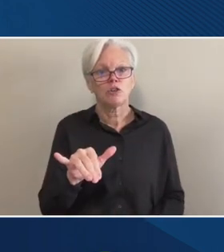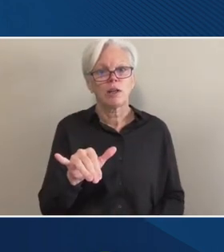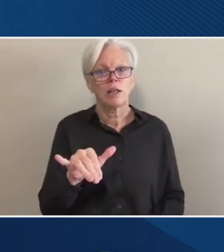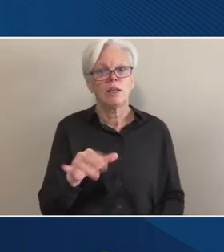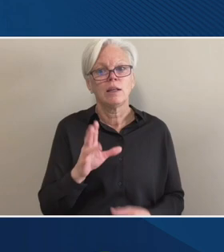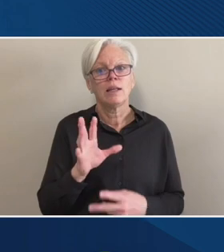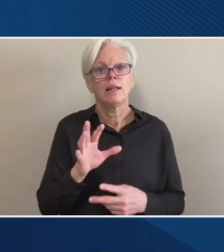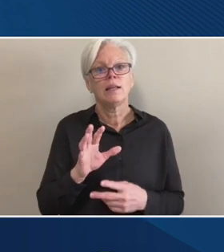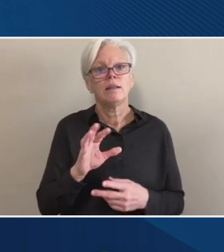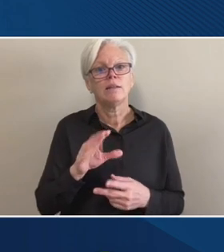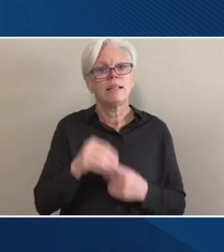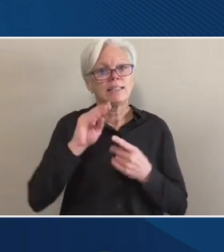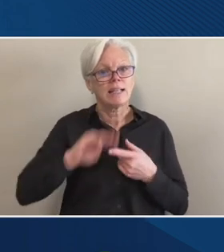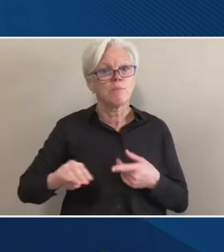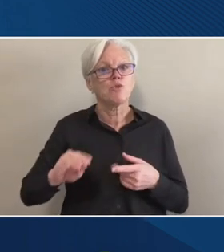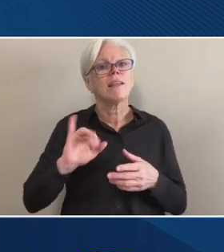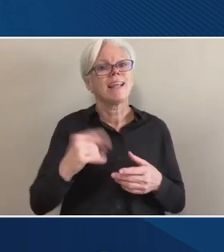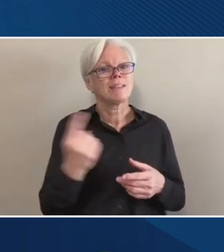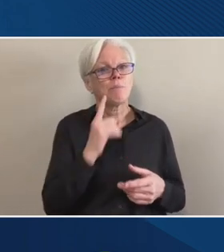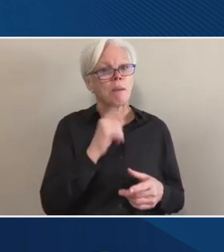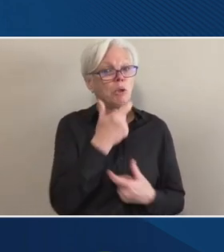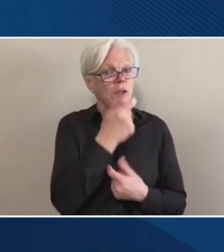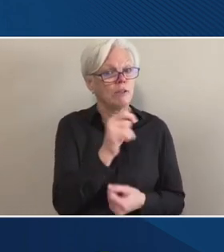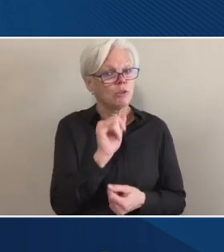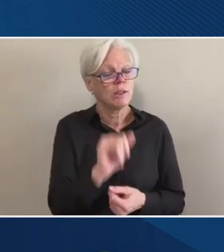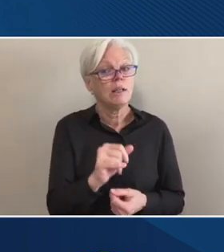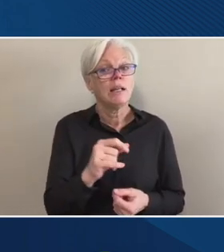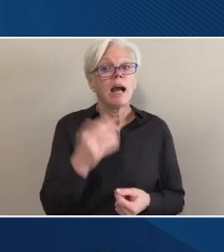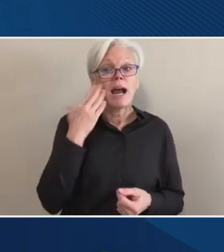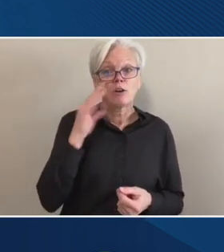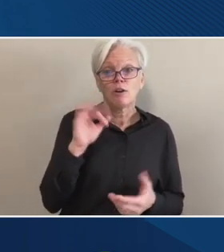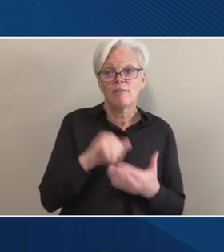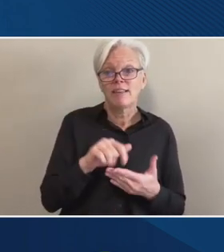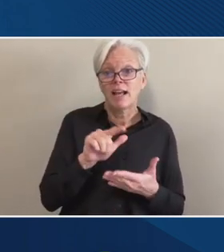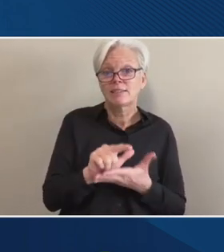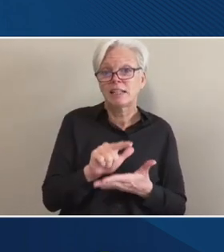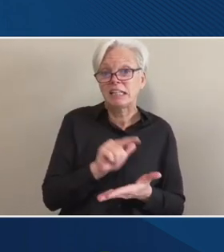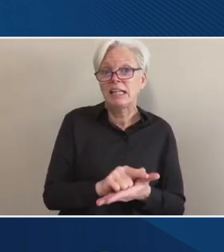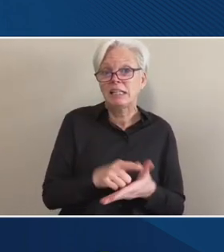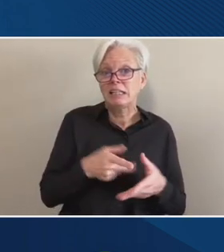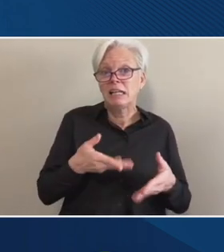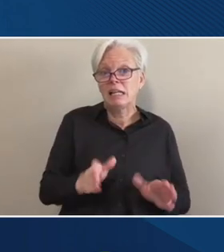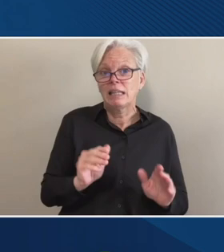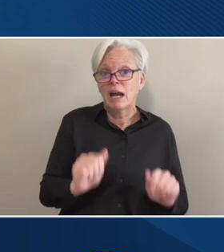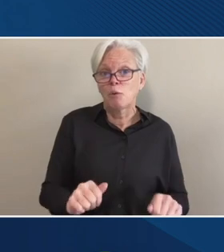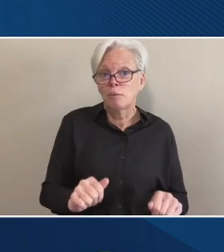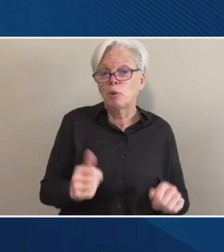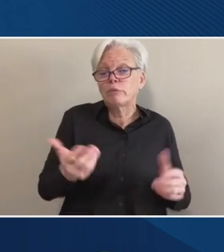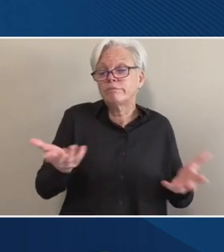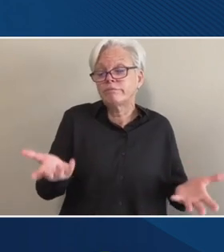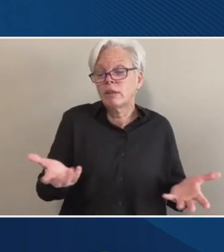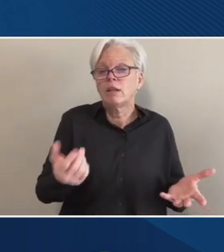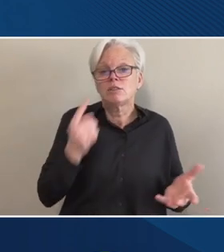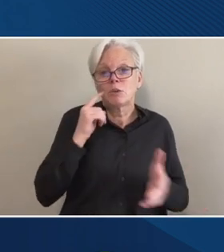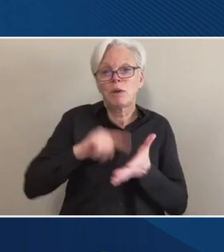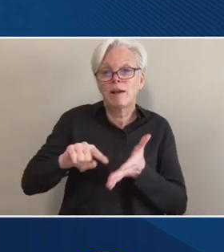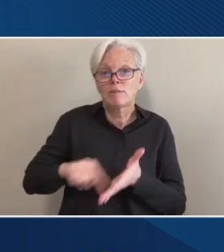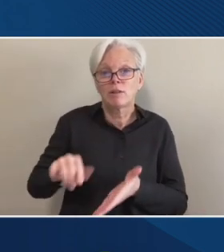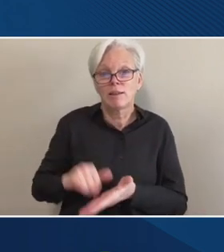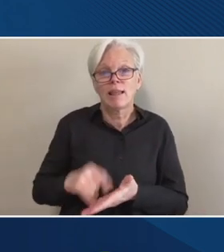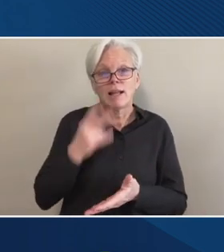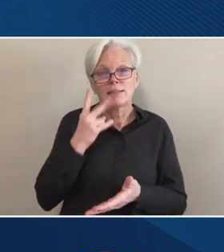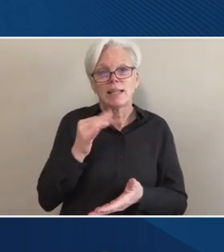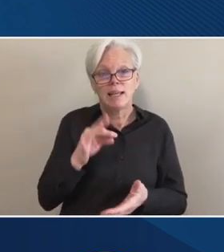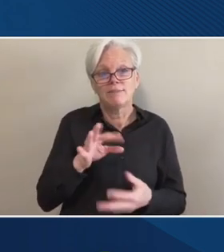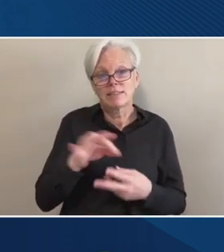in. Uh, I don't know how, whether that is something that is legally permissible at all, at all. So we'll have to take a look at that and see whether it's even an